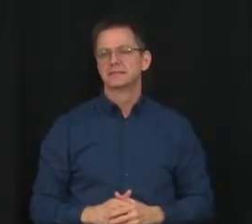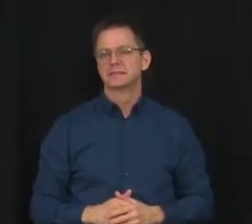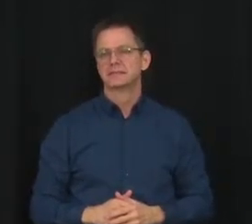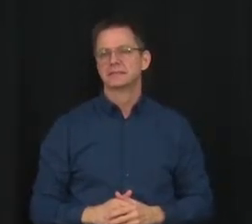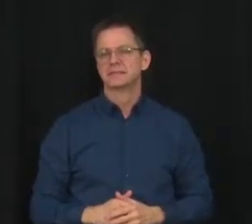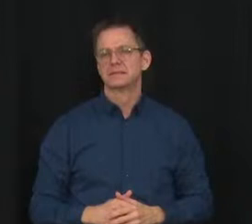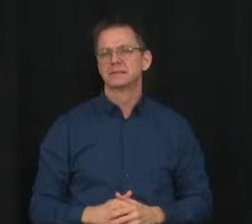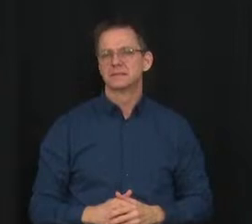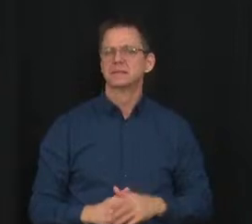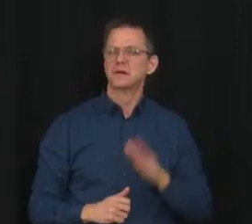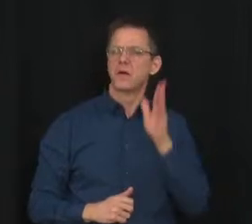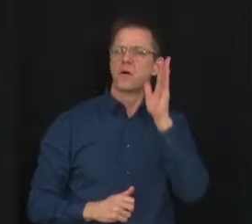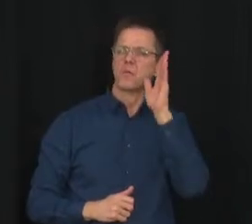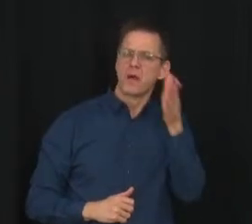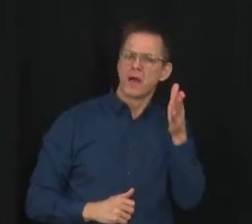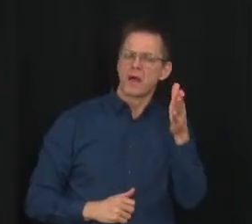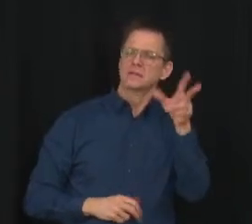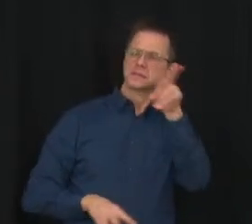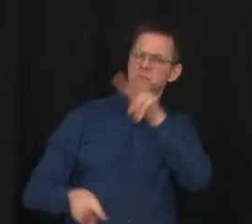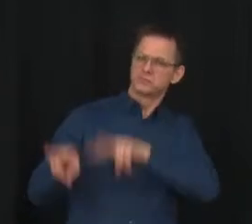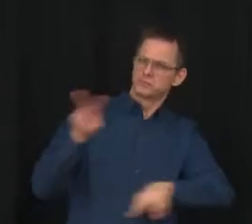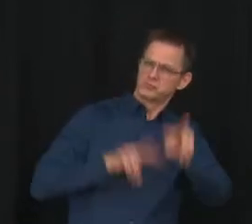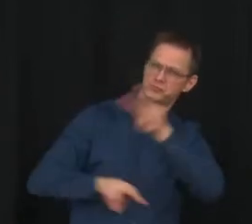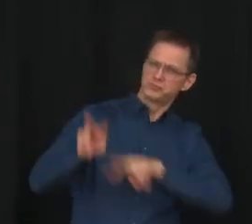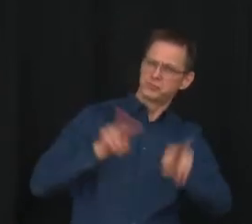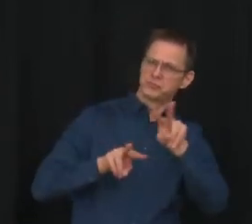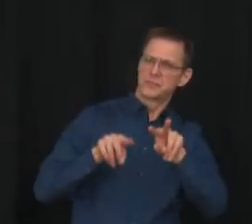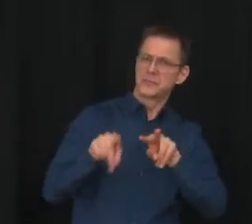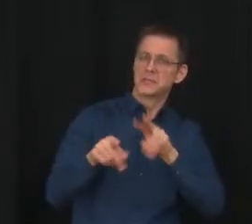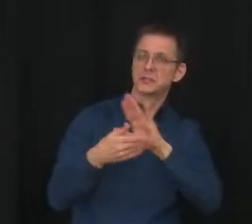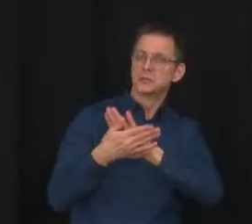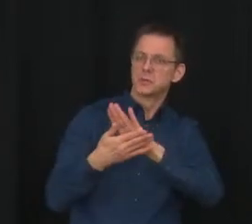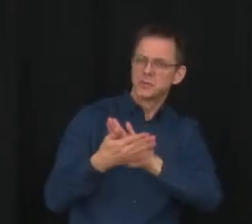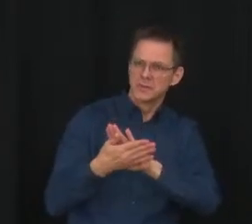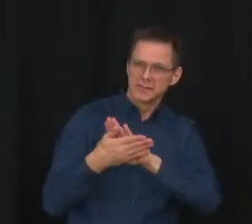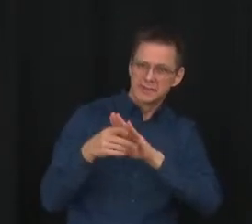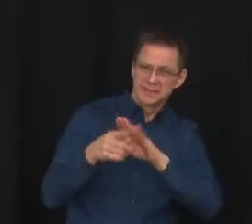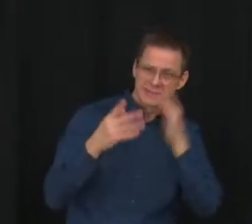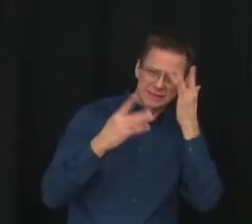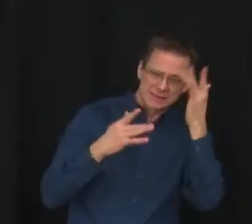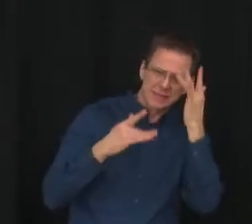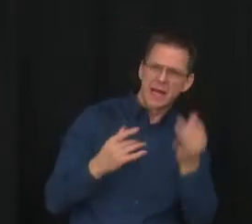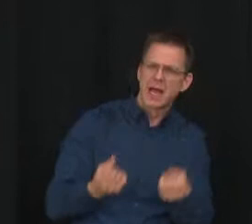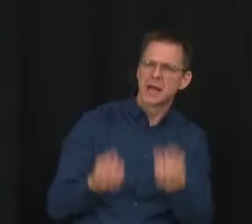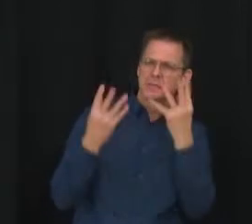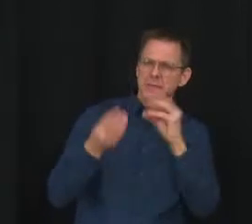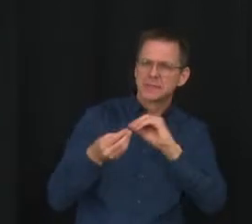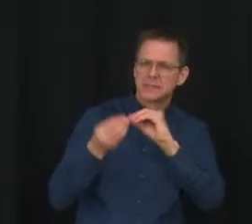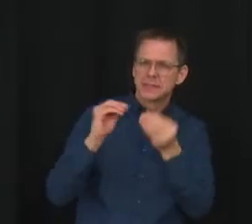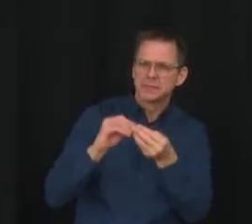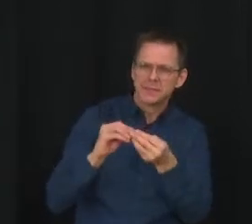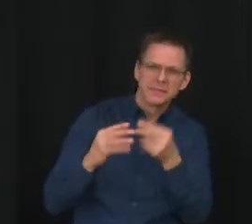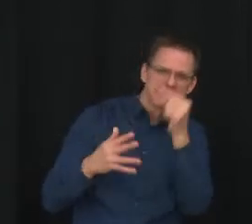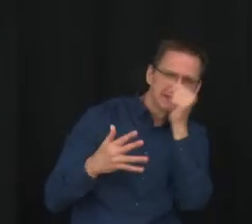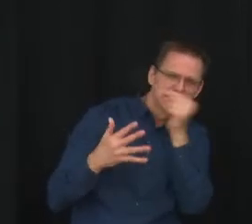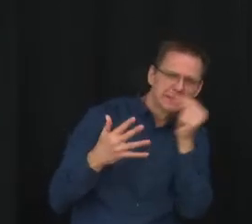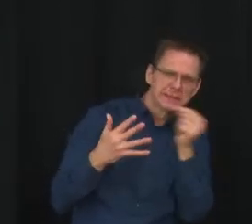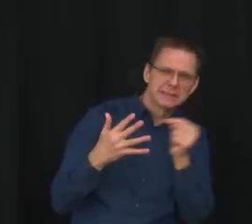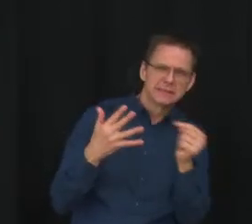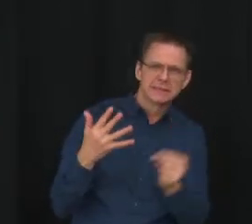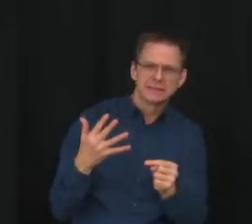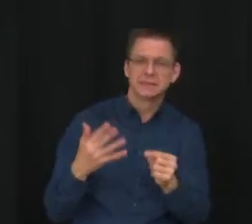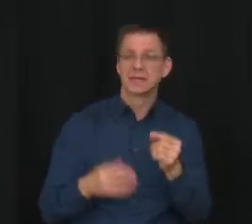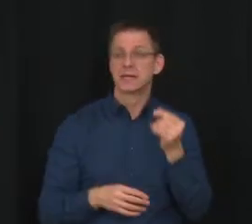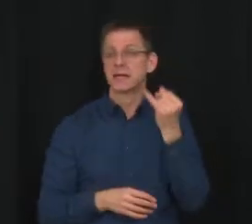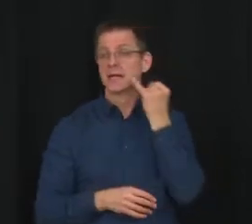School authorities will continue to have the flexibility to shift an individual class or grade to short-term at-home